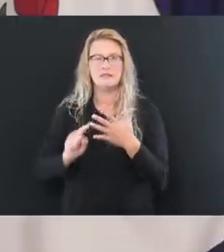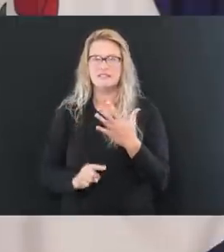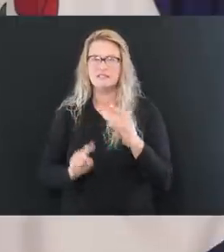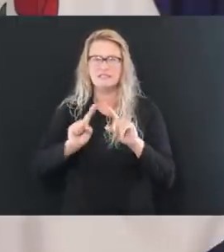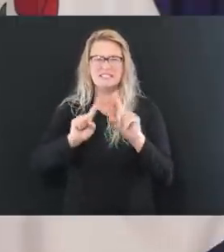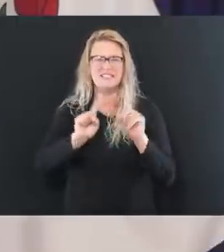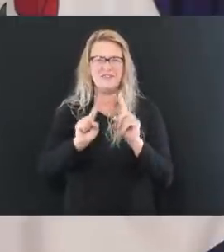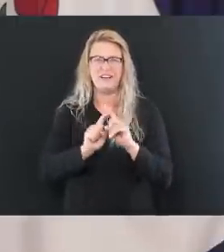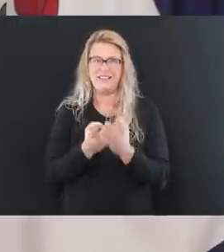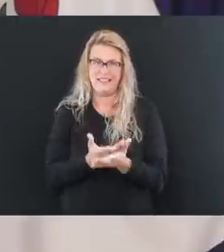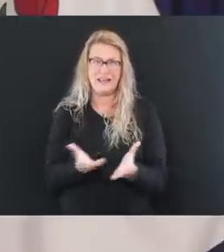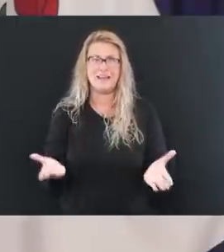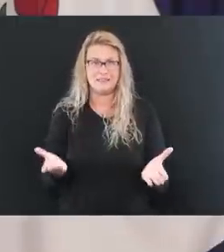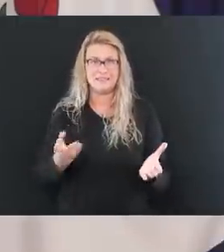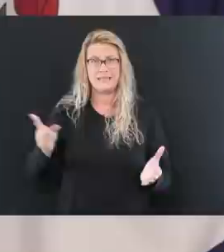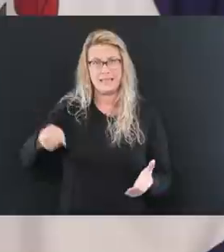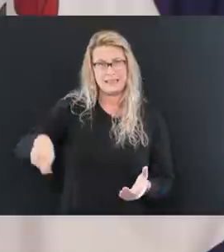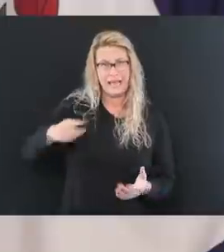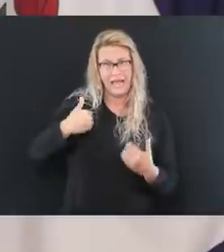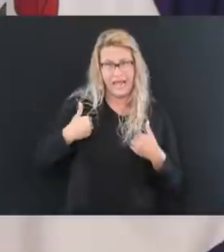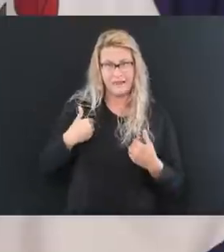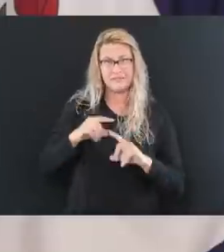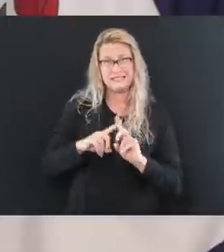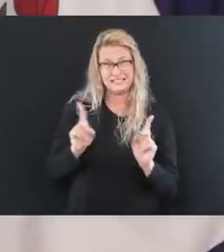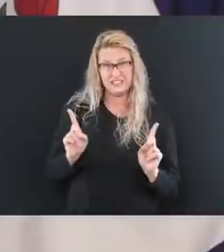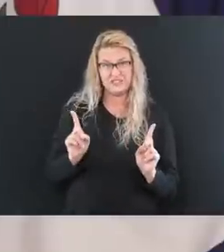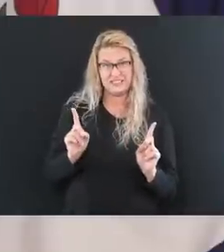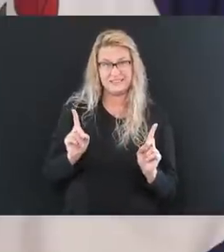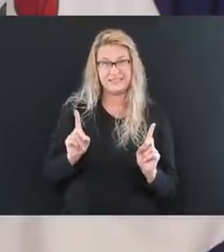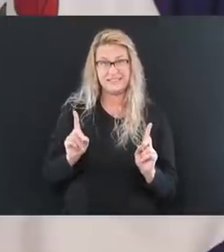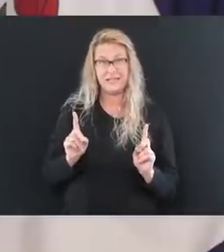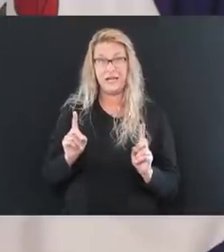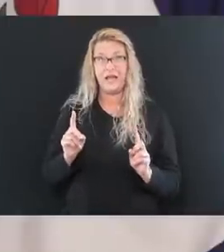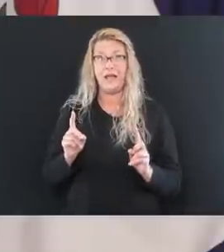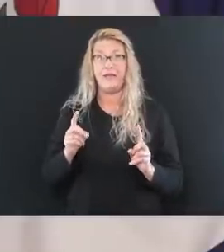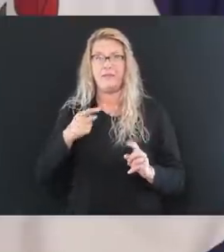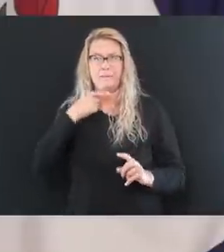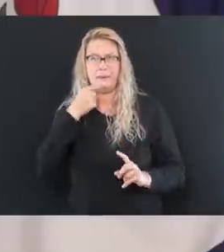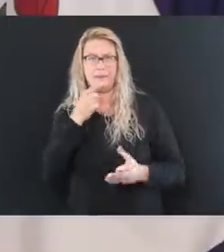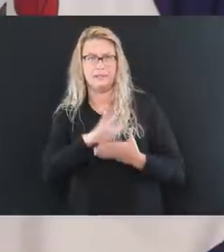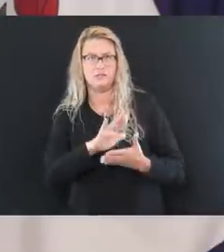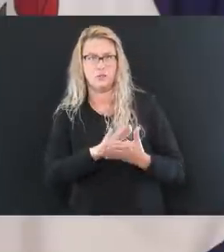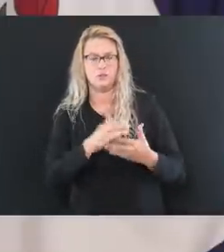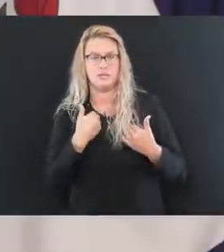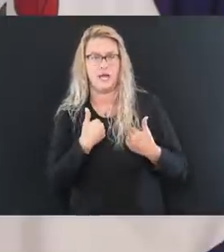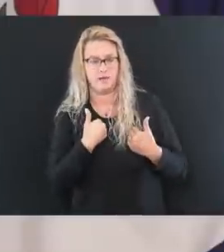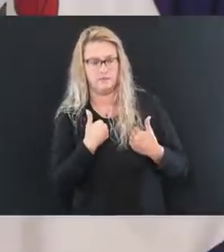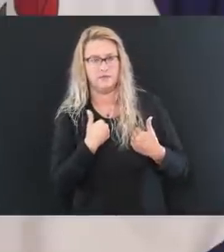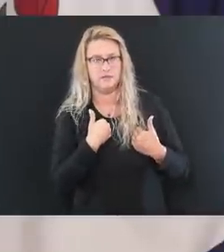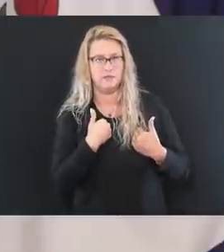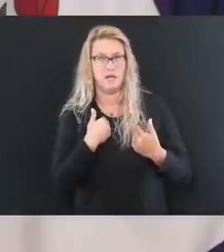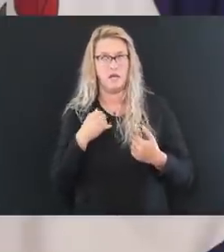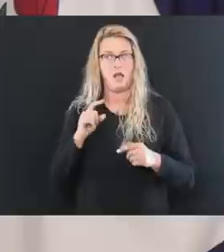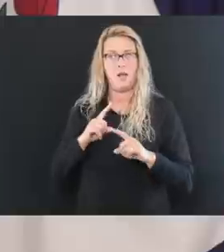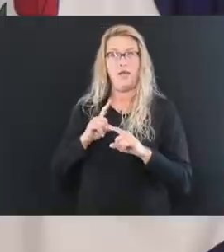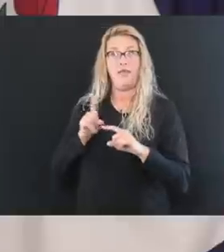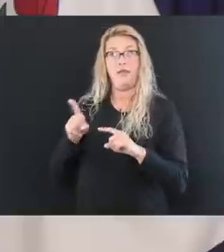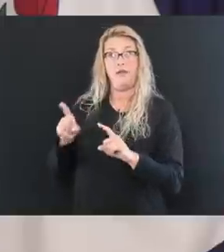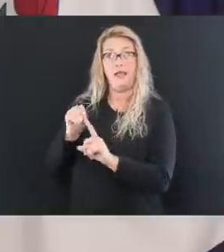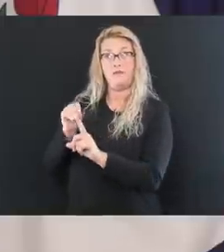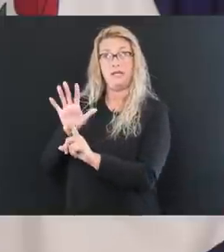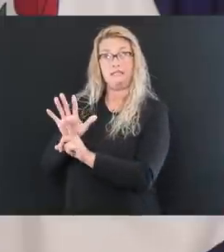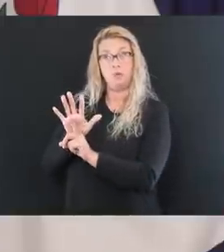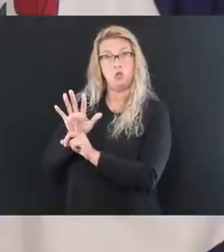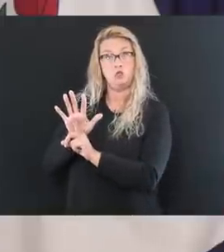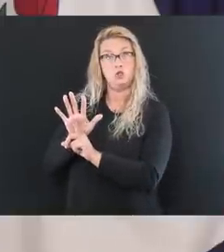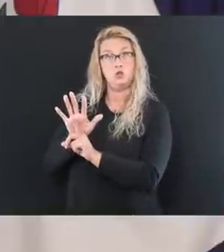many factors that they have that's really different than our public school system, and from the standpoint of exposure, they have a